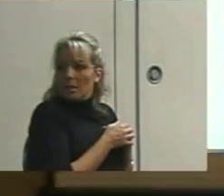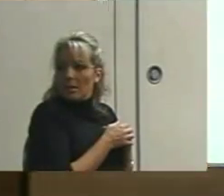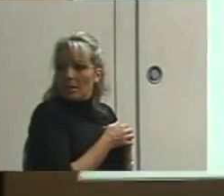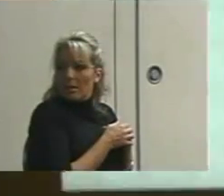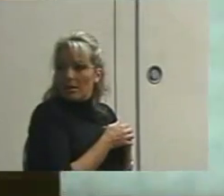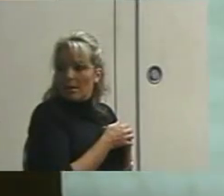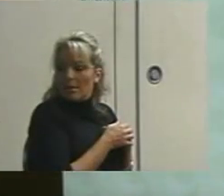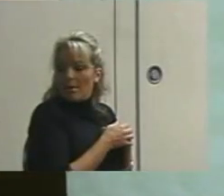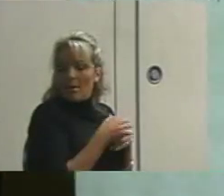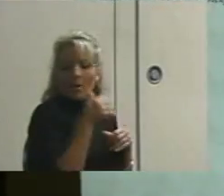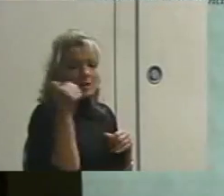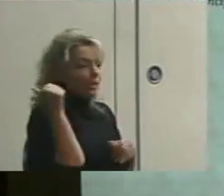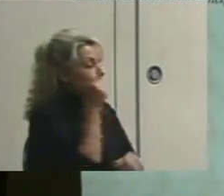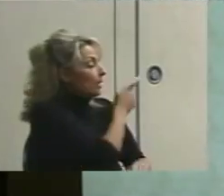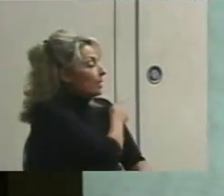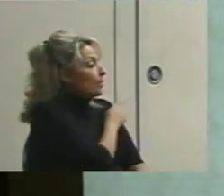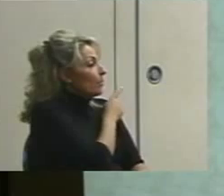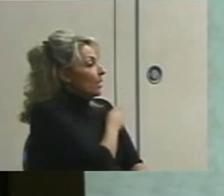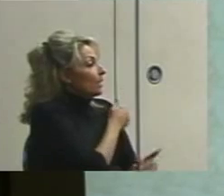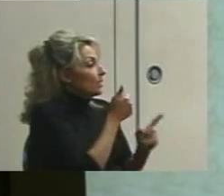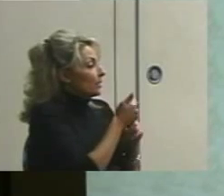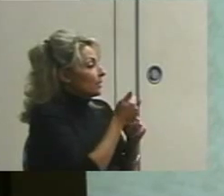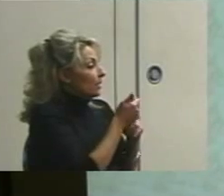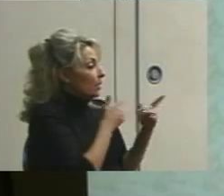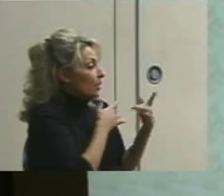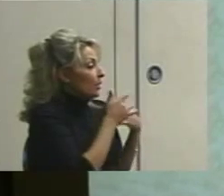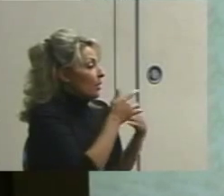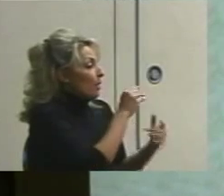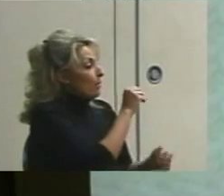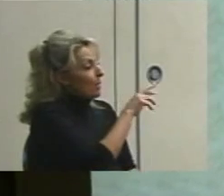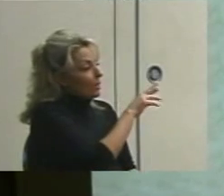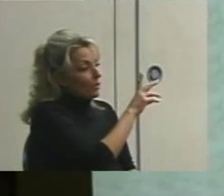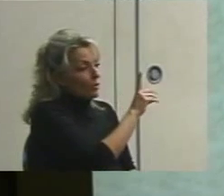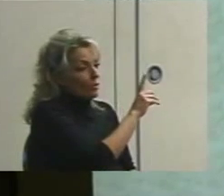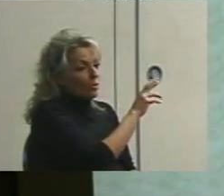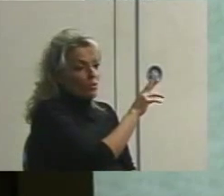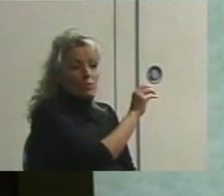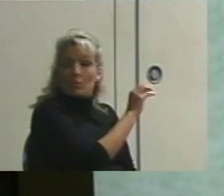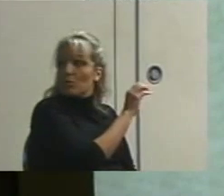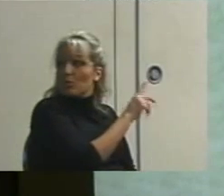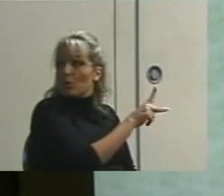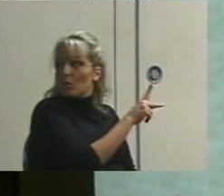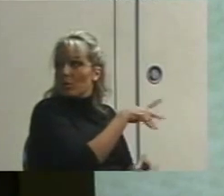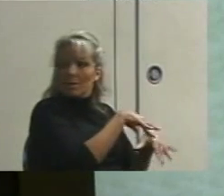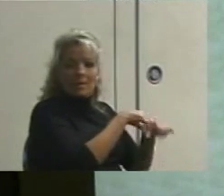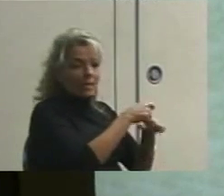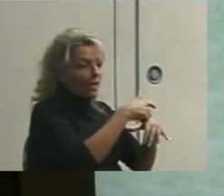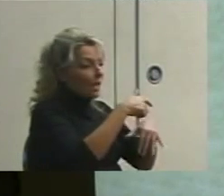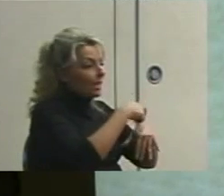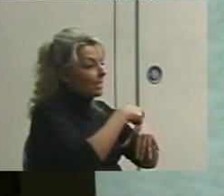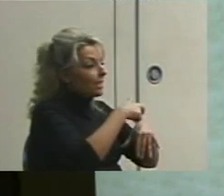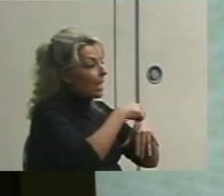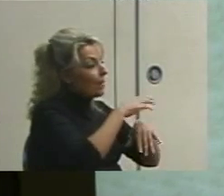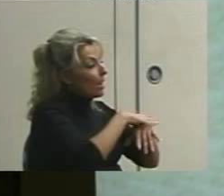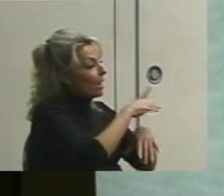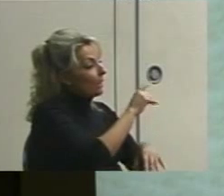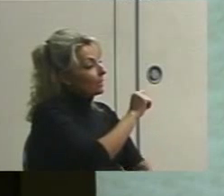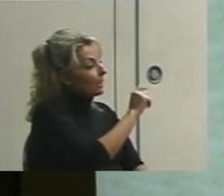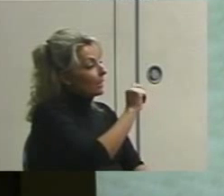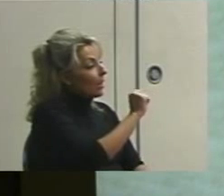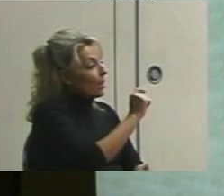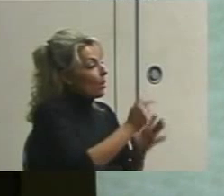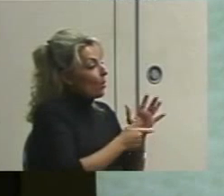patient is concerned that Mr. Droop is taking far too long to deliver data on Susie once a request has been made.